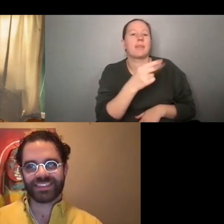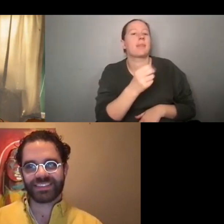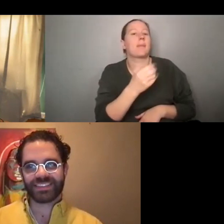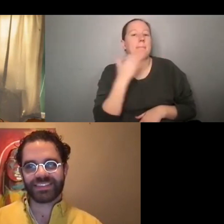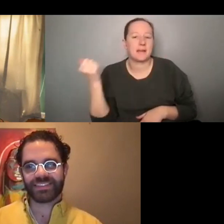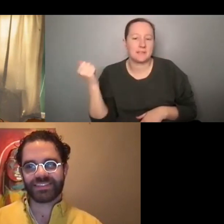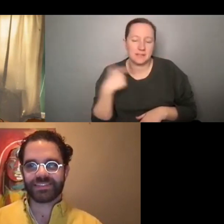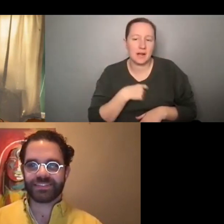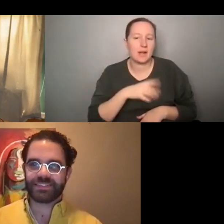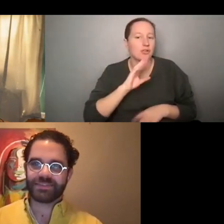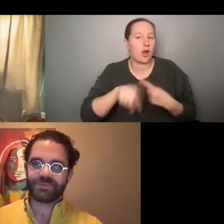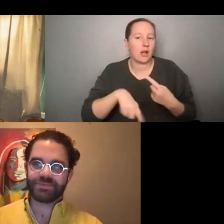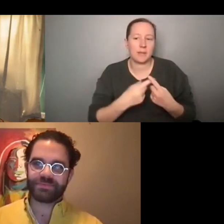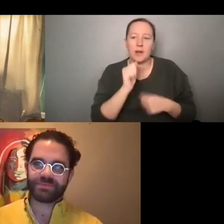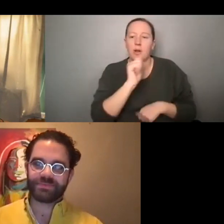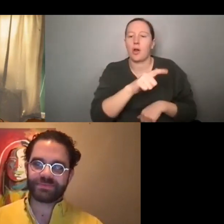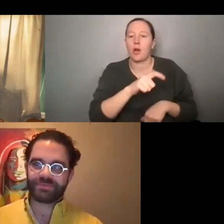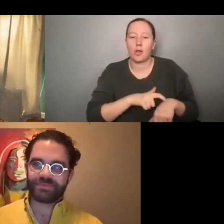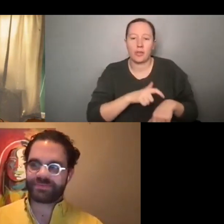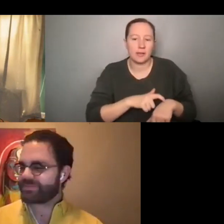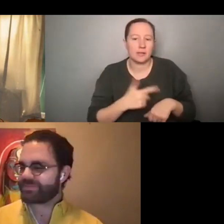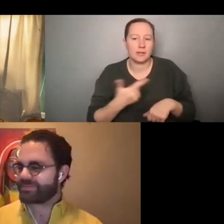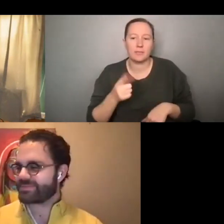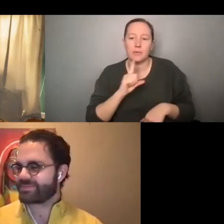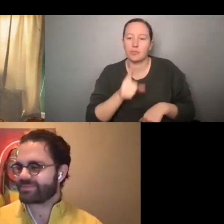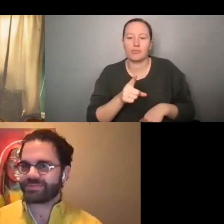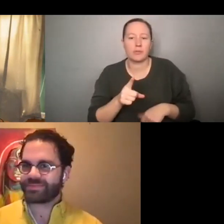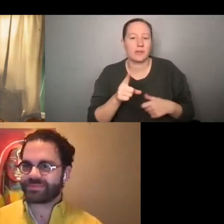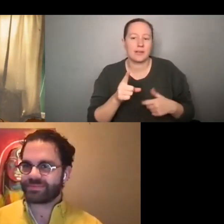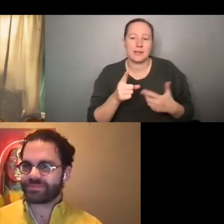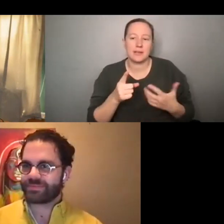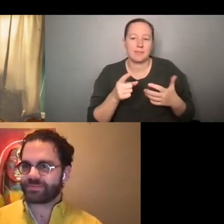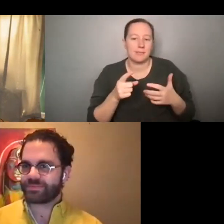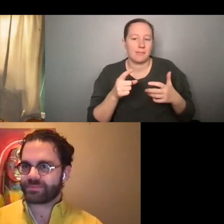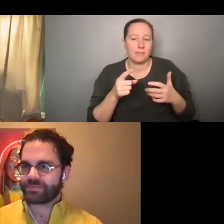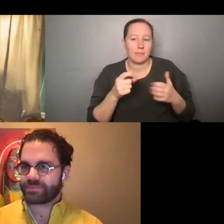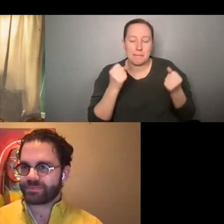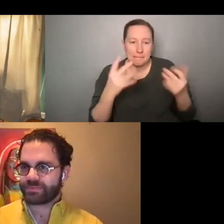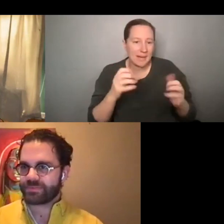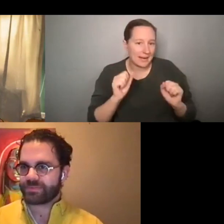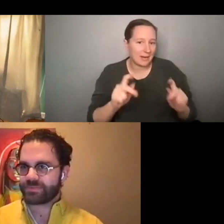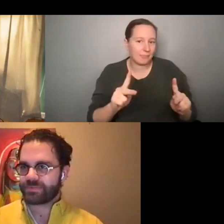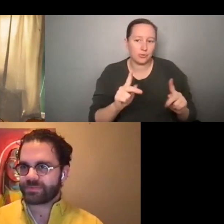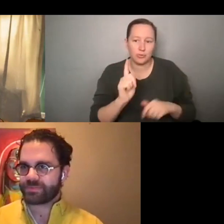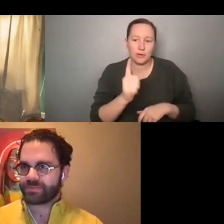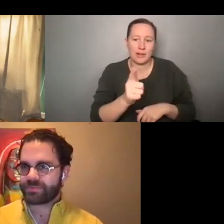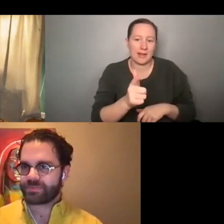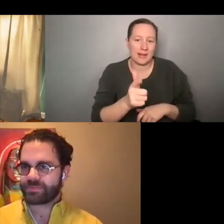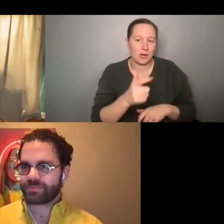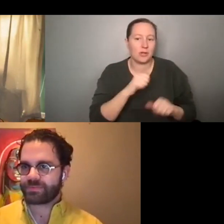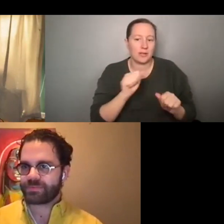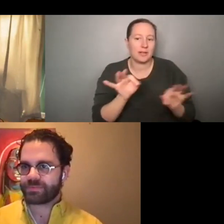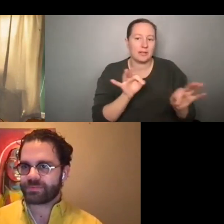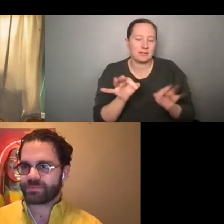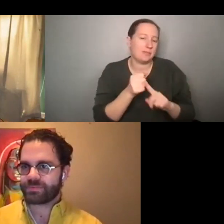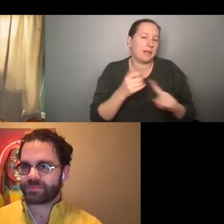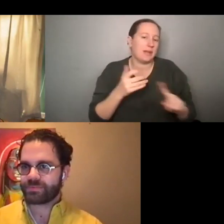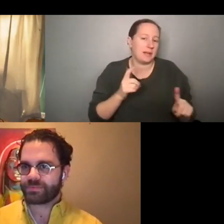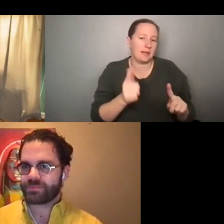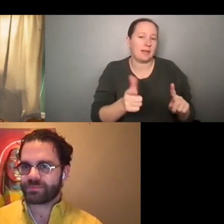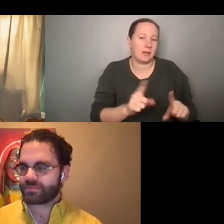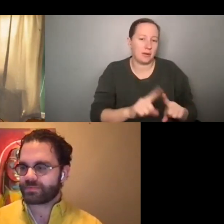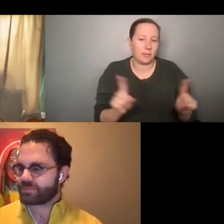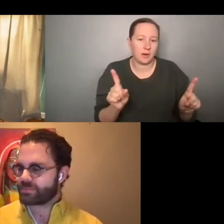talk about it all the time and it, you know, it gave me a lot of opportunities later on. And I can talk about that later, but it's just,